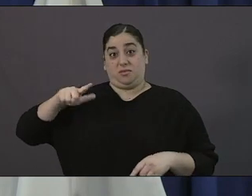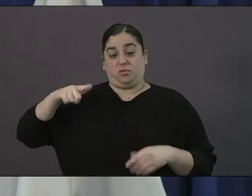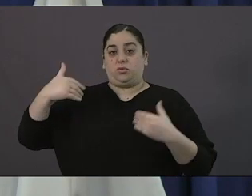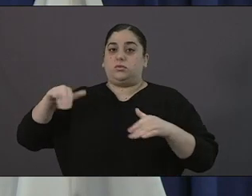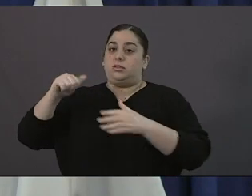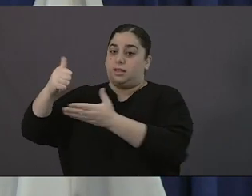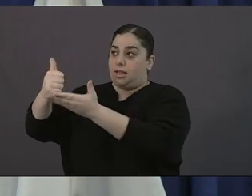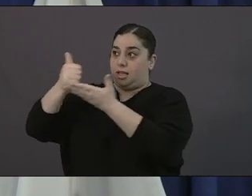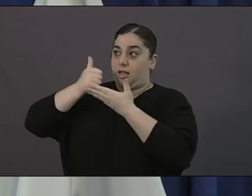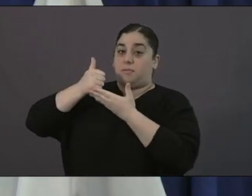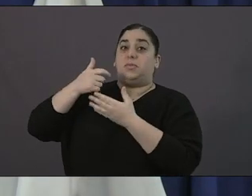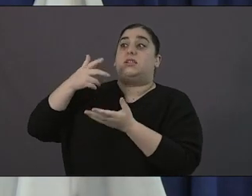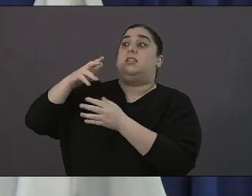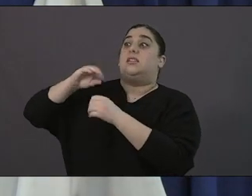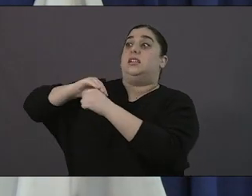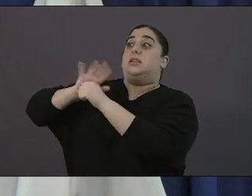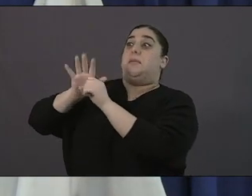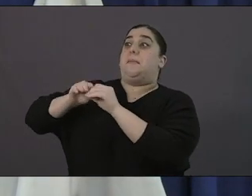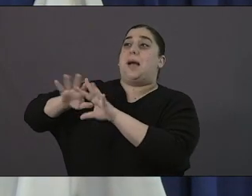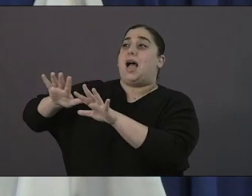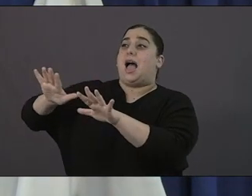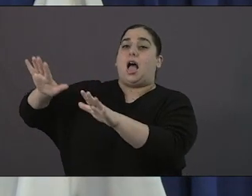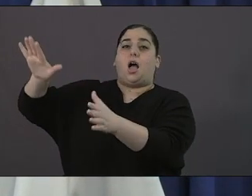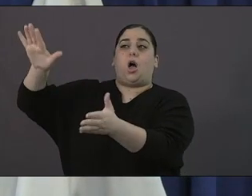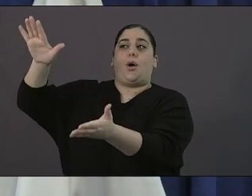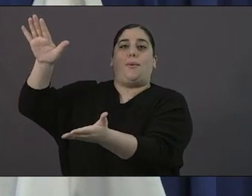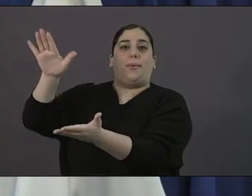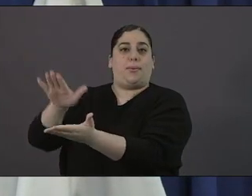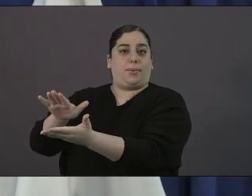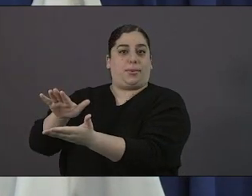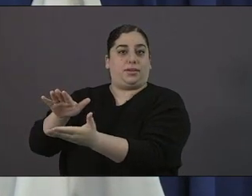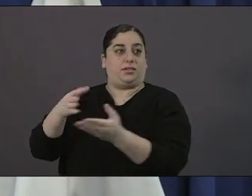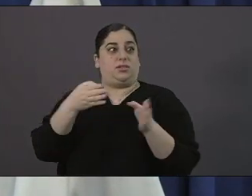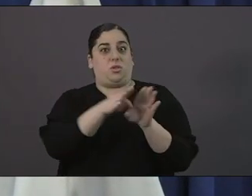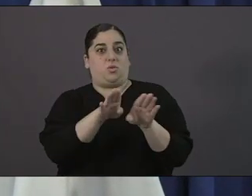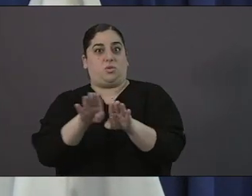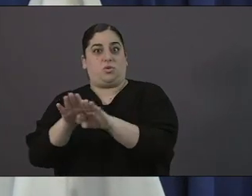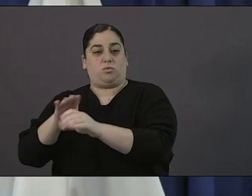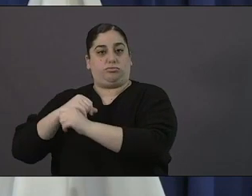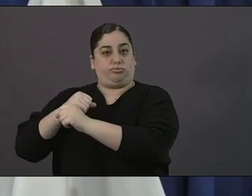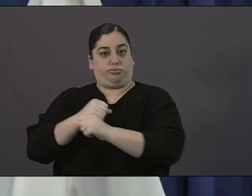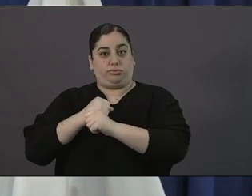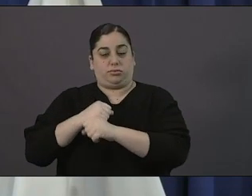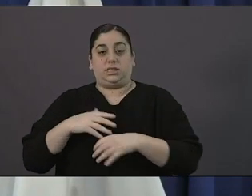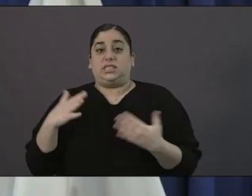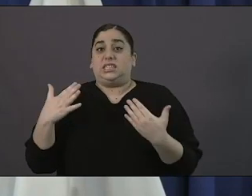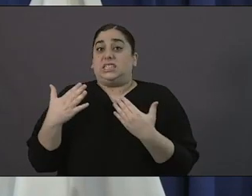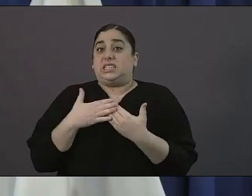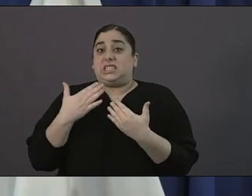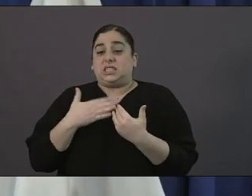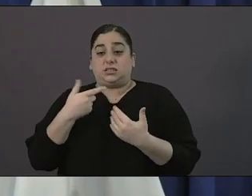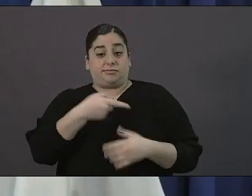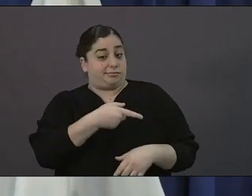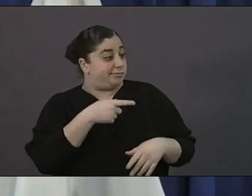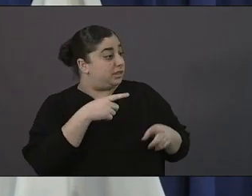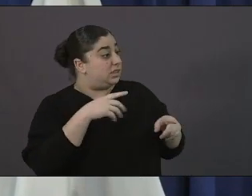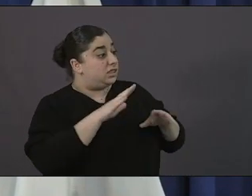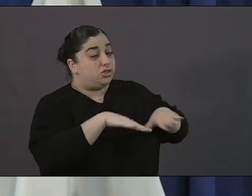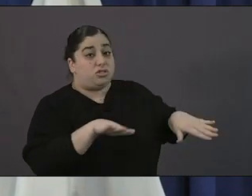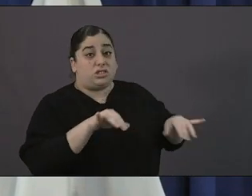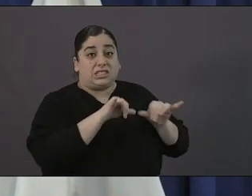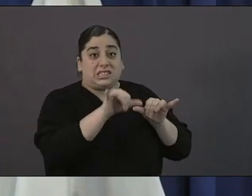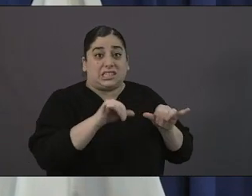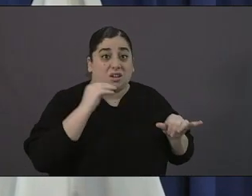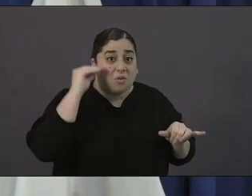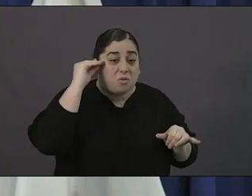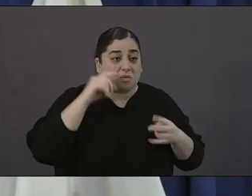and we know it's not easy we know particularly have been at home and kids home at school all of the changes